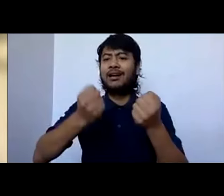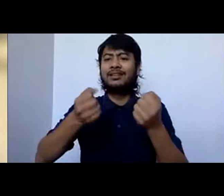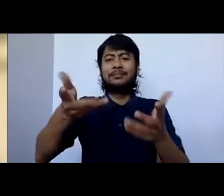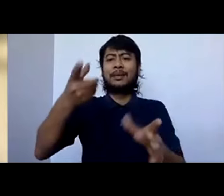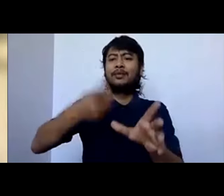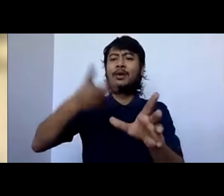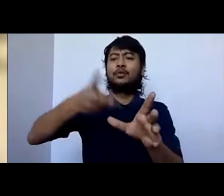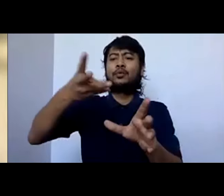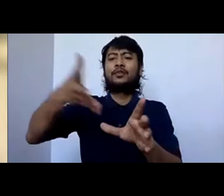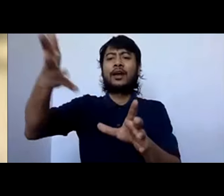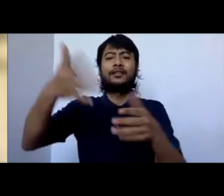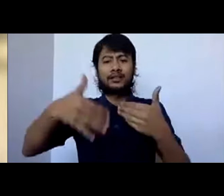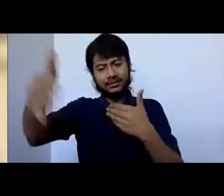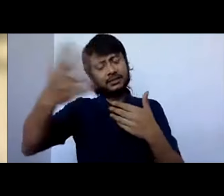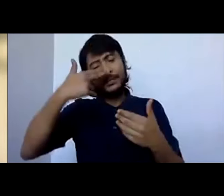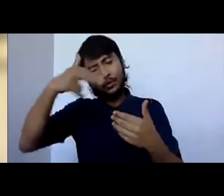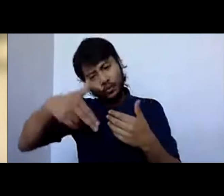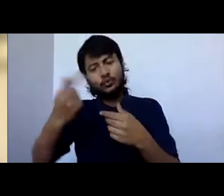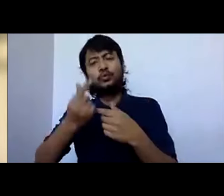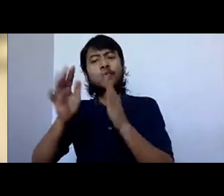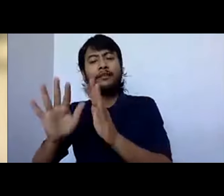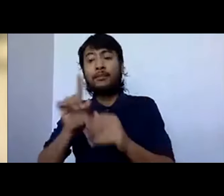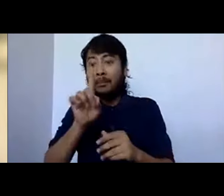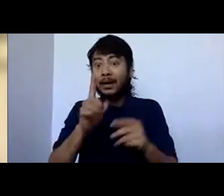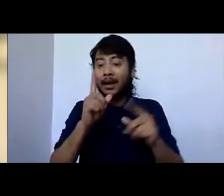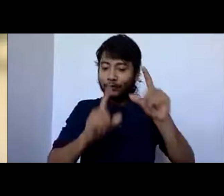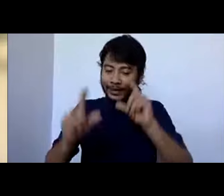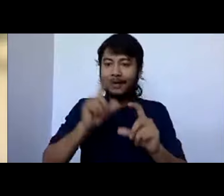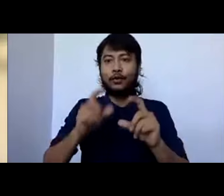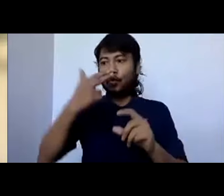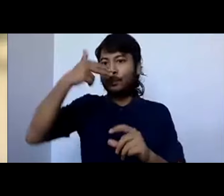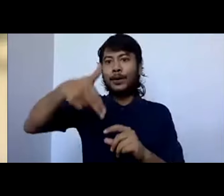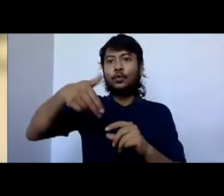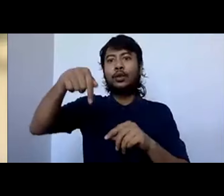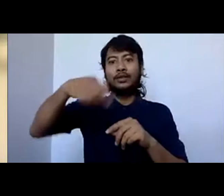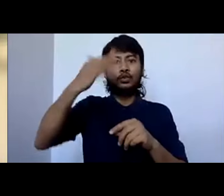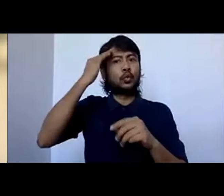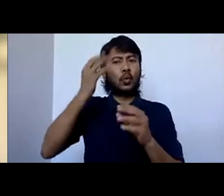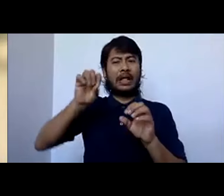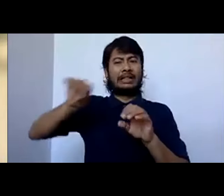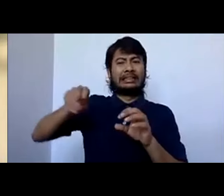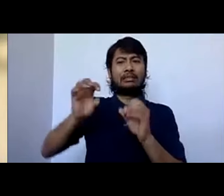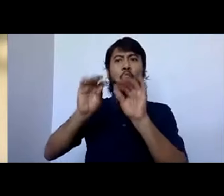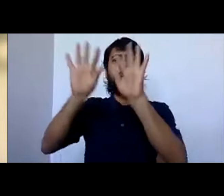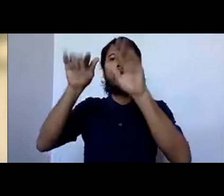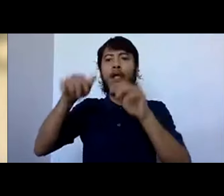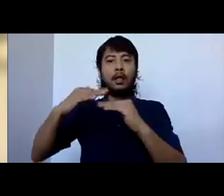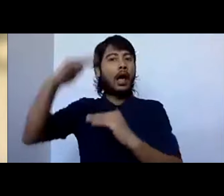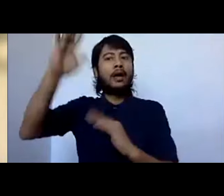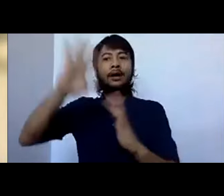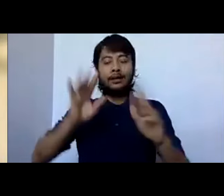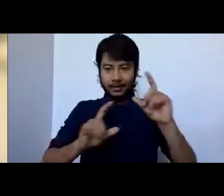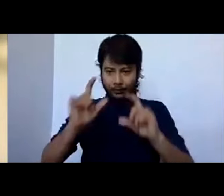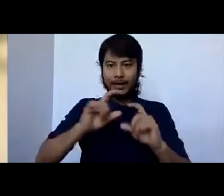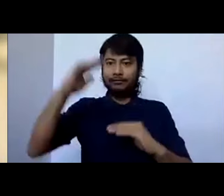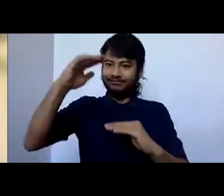make sure, you know, that it's done in a way we are decreasing our footprint on the climate. But I would also like to say